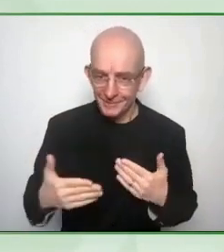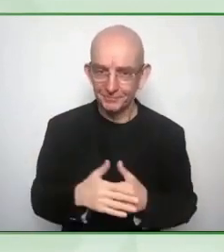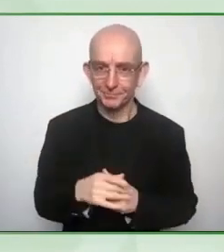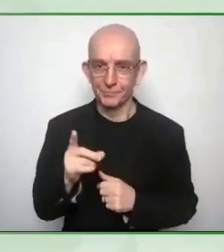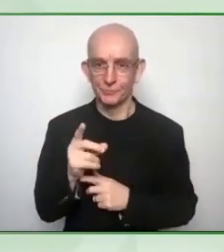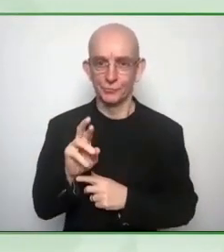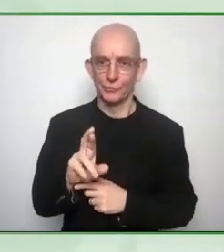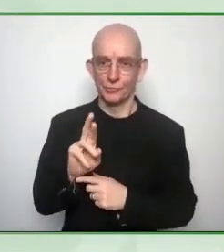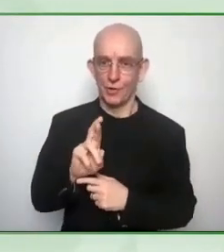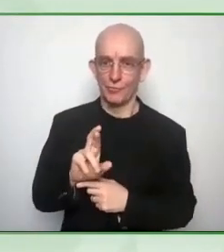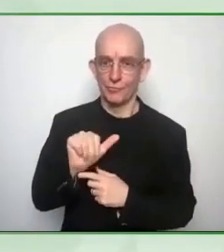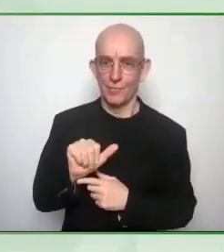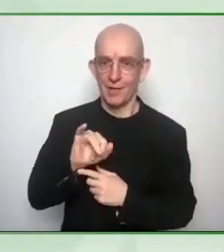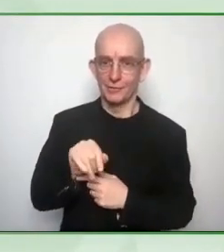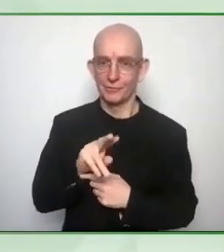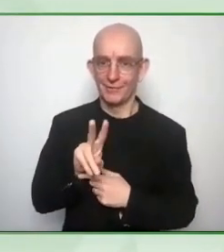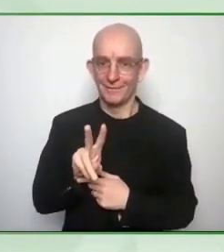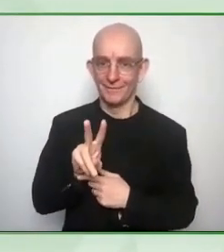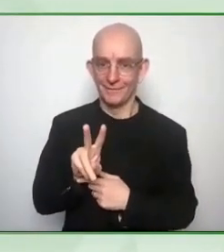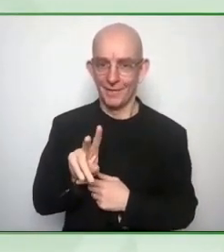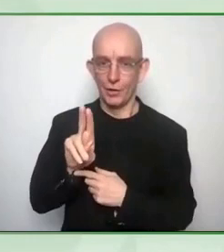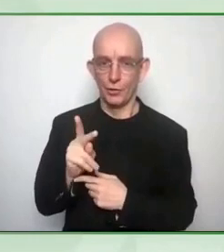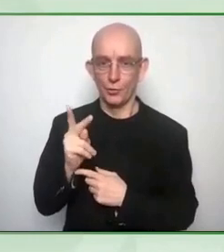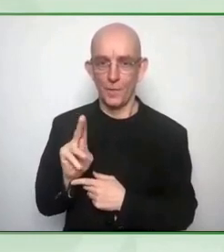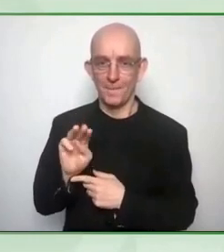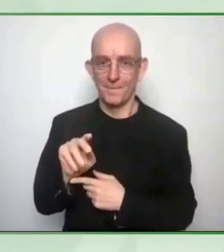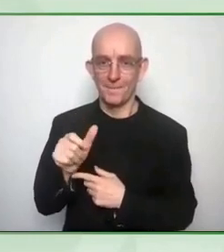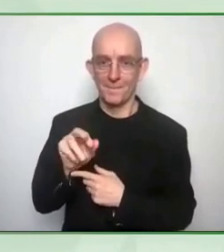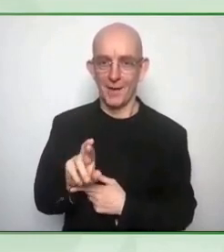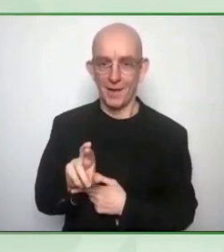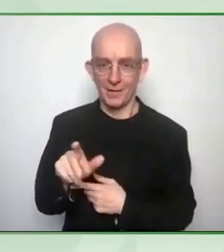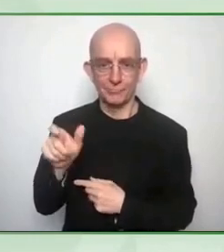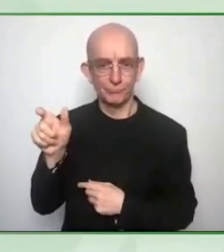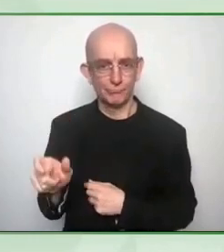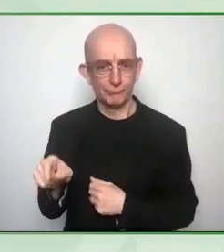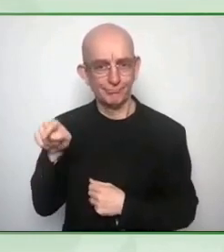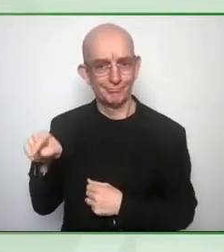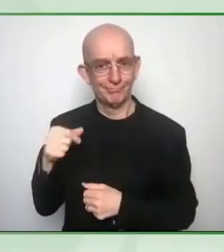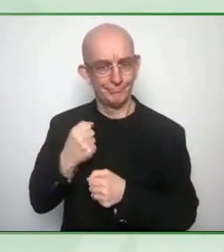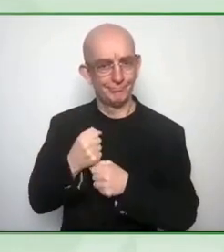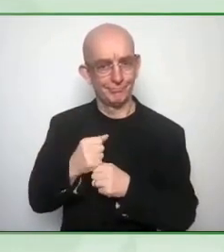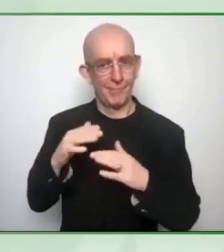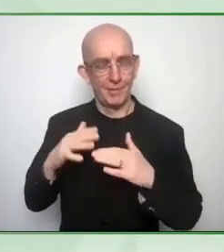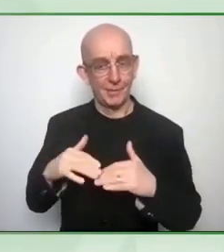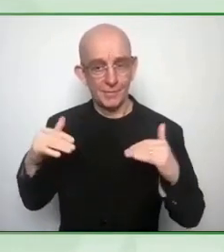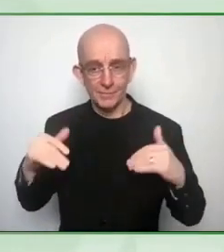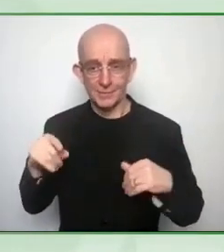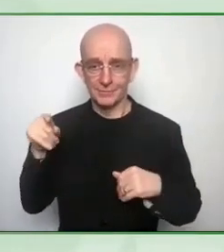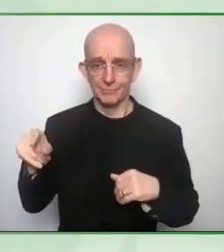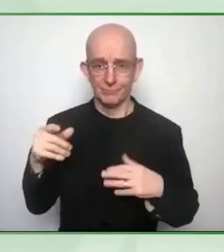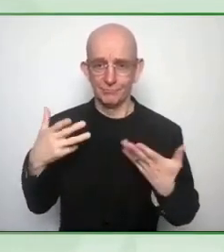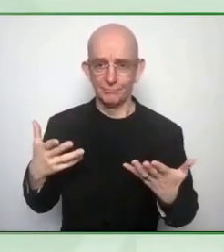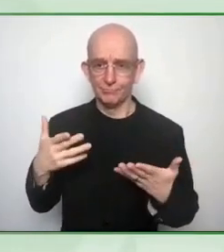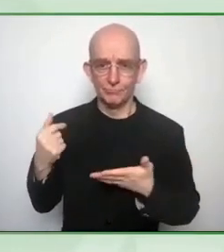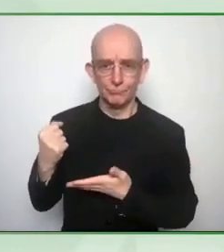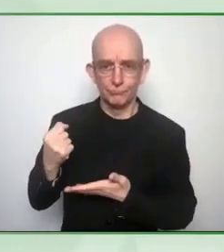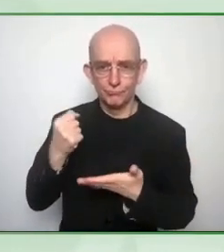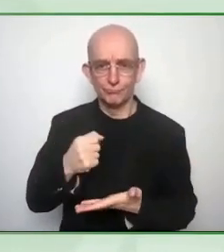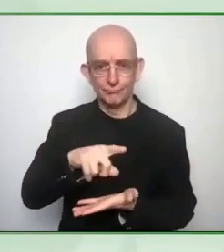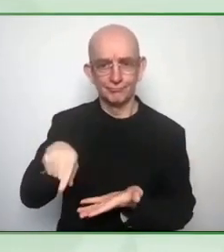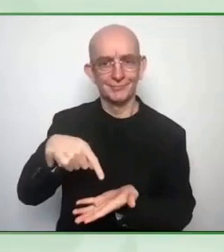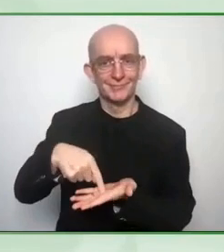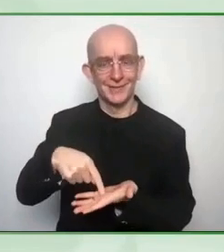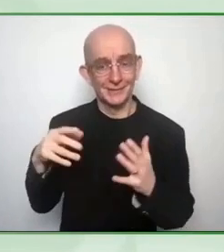minister he also serves as the chancellor of kokali institute of politics economics in pune and is chairman of the board of governors